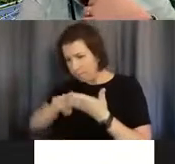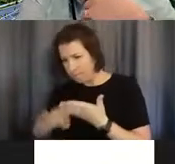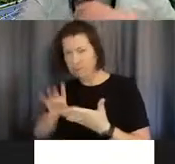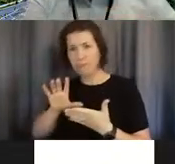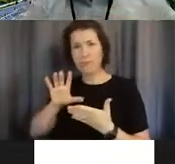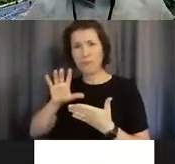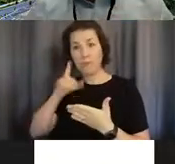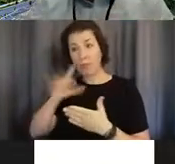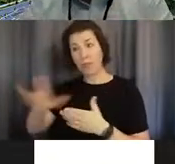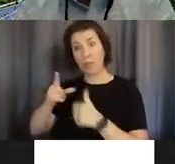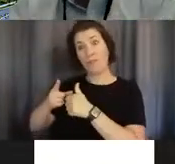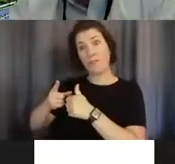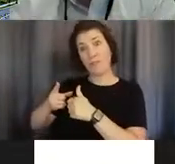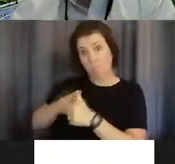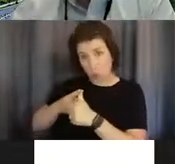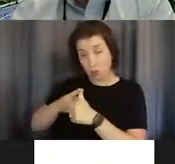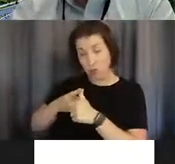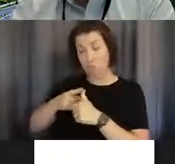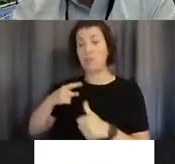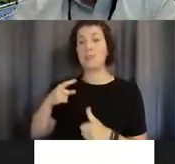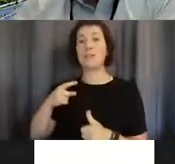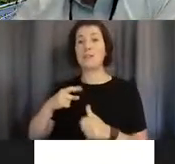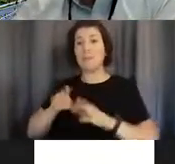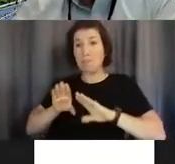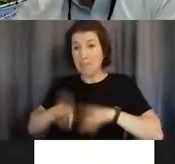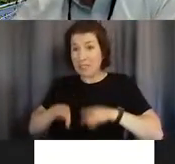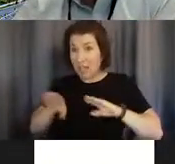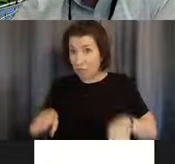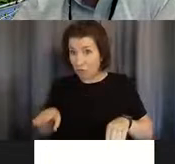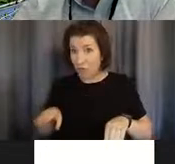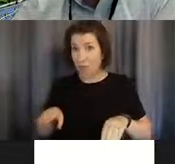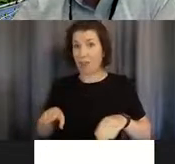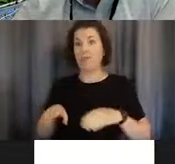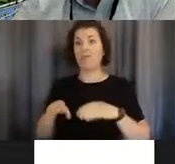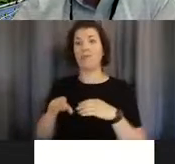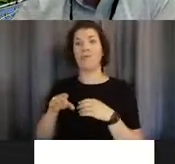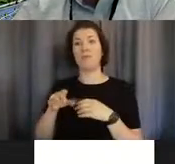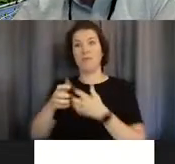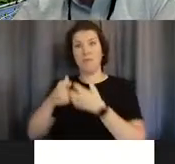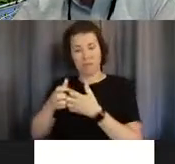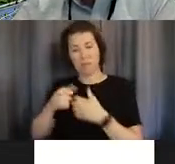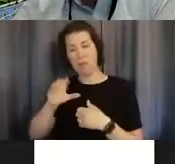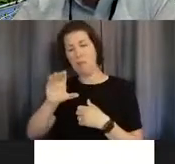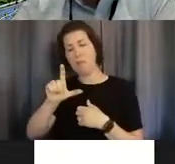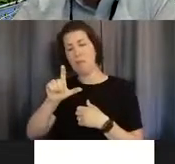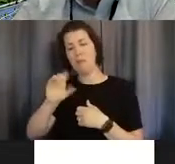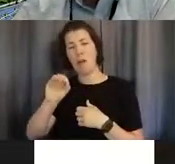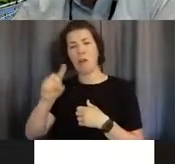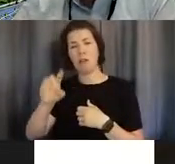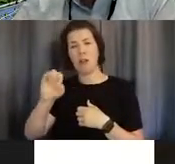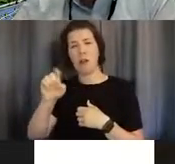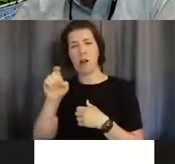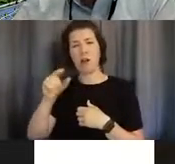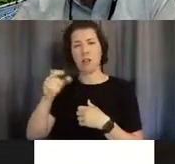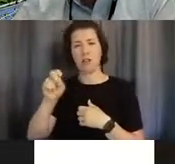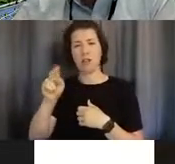pediatric membrane blood oxygenator. And doing that really got involved and got